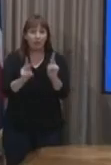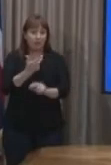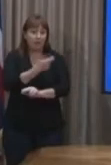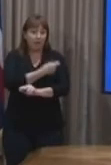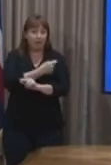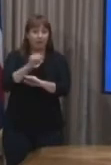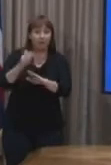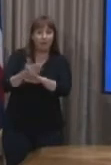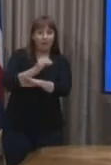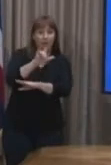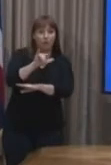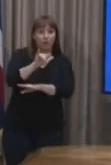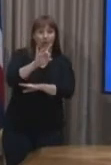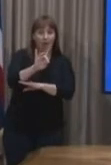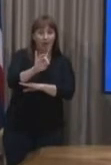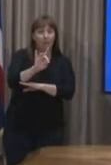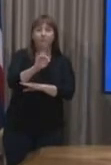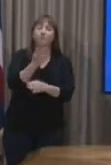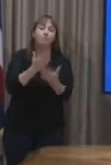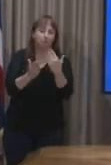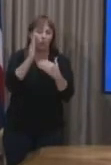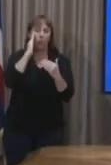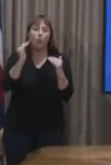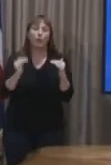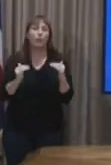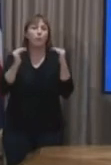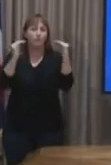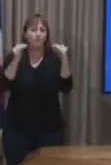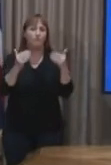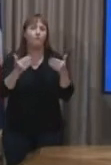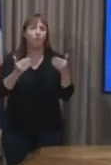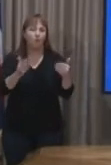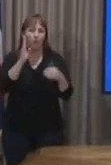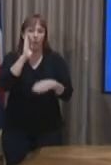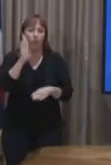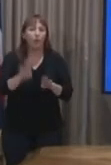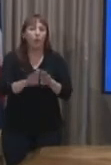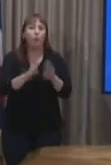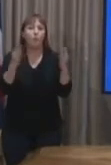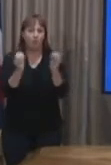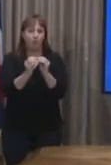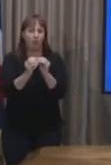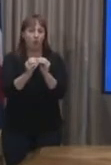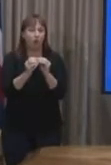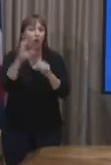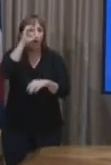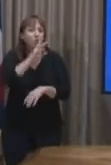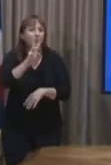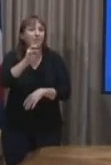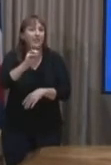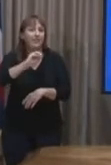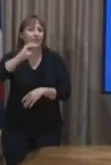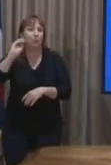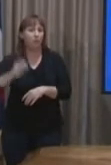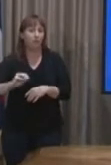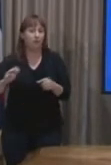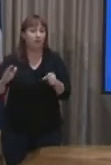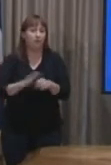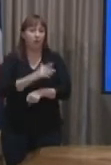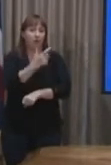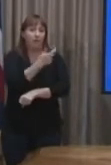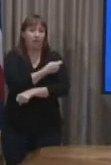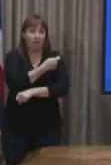We are moving forward, assuming that we get to 60% fully vaccinated